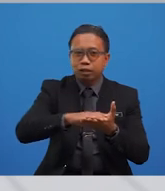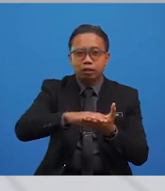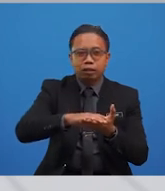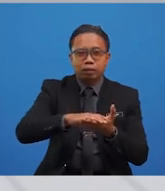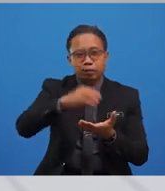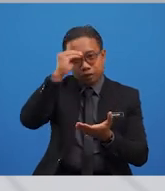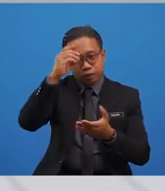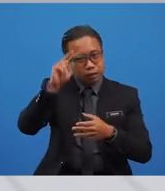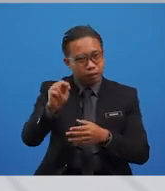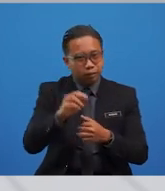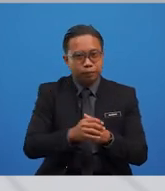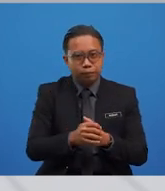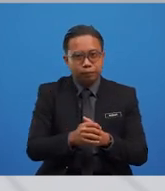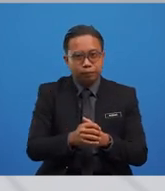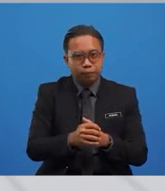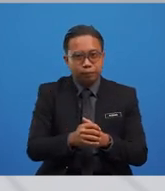Goodbye!